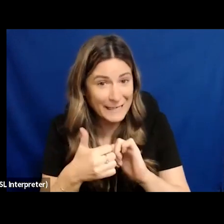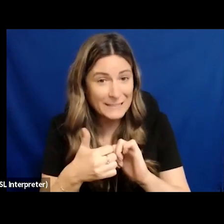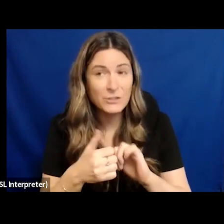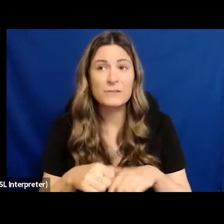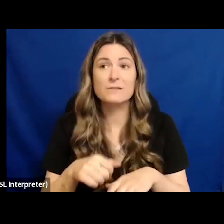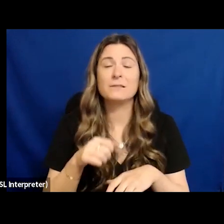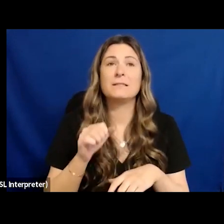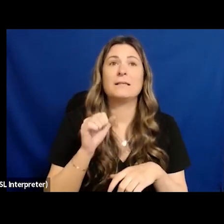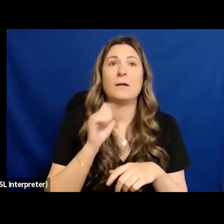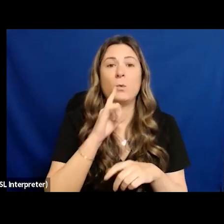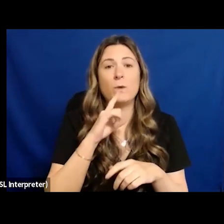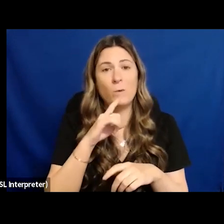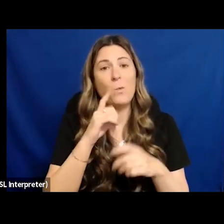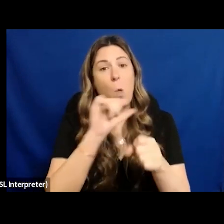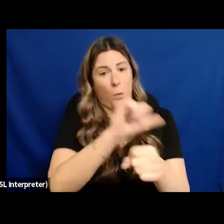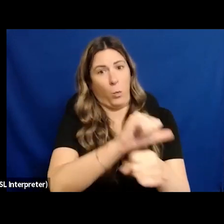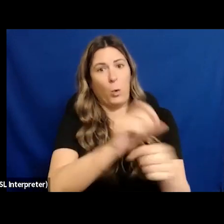building the society that we want.